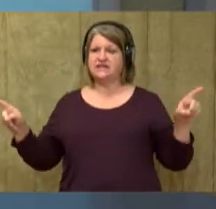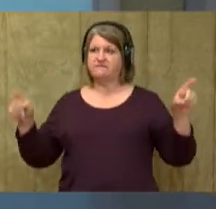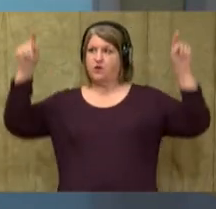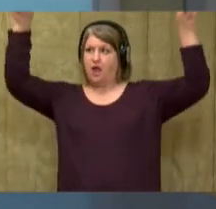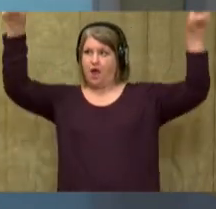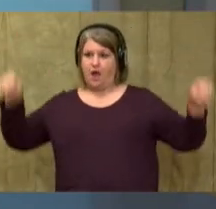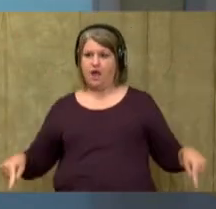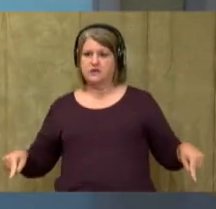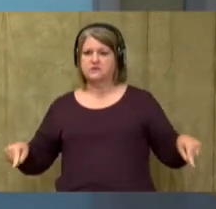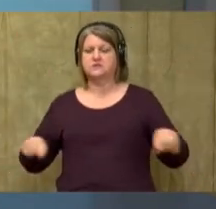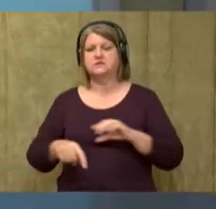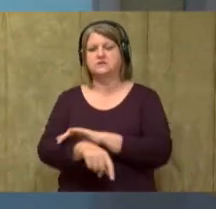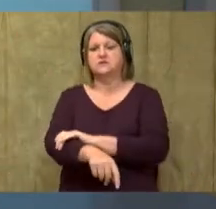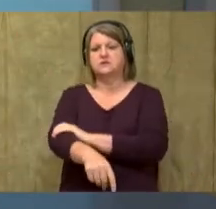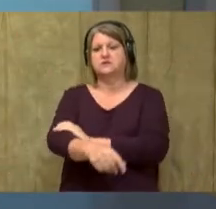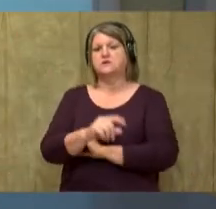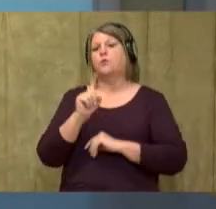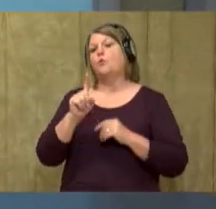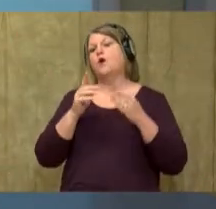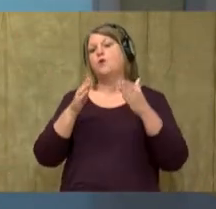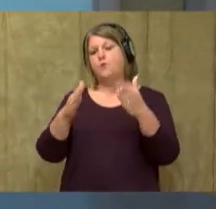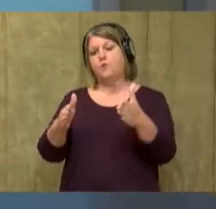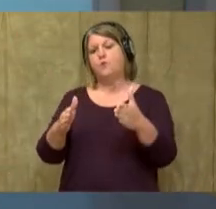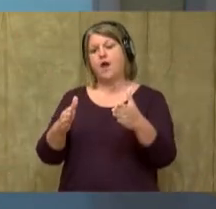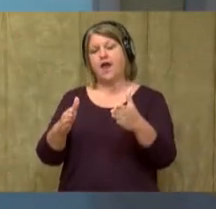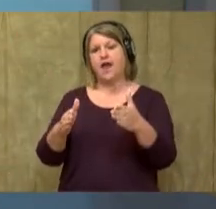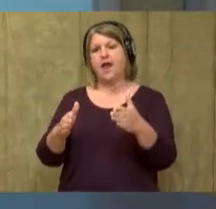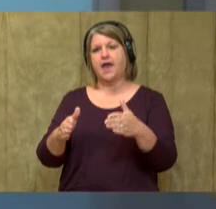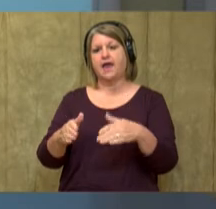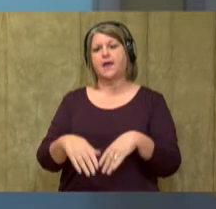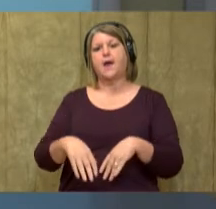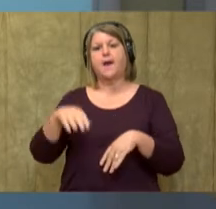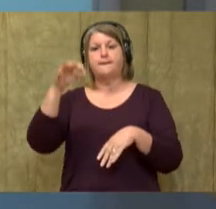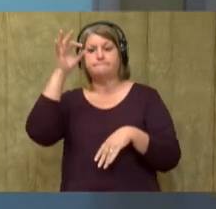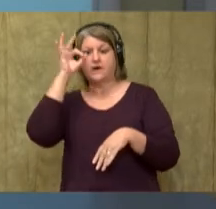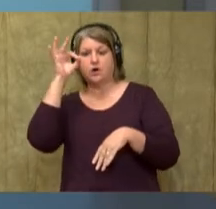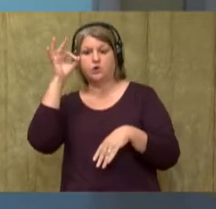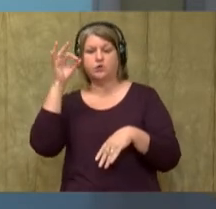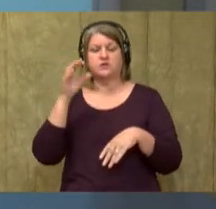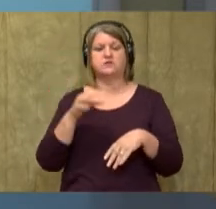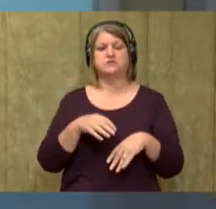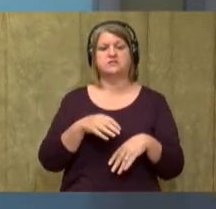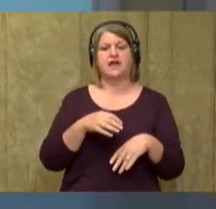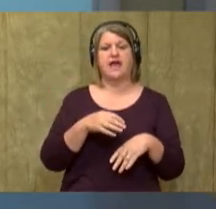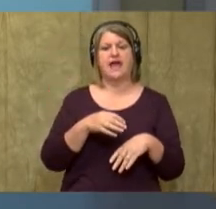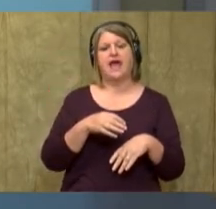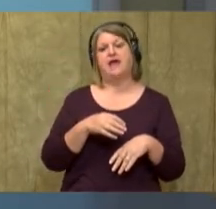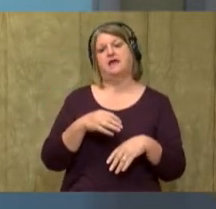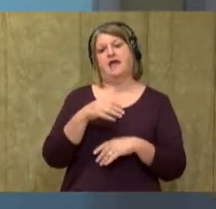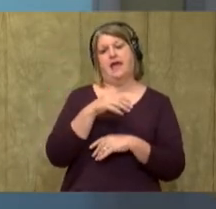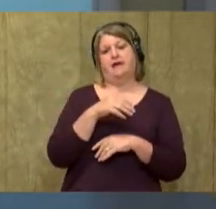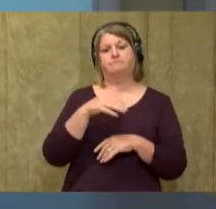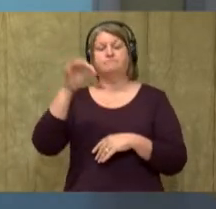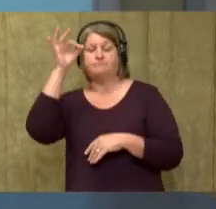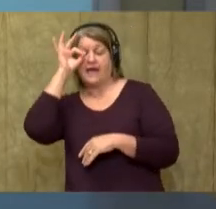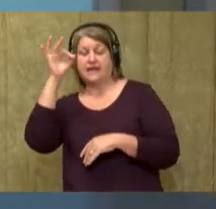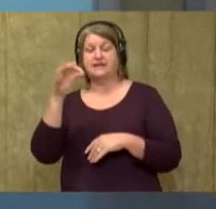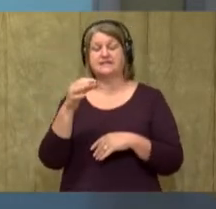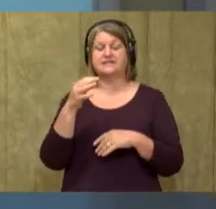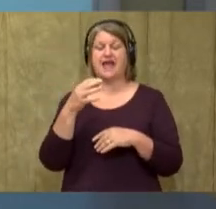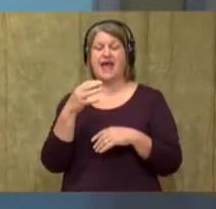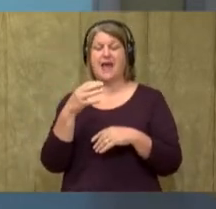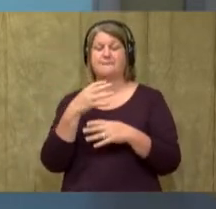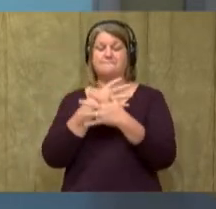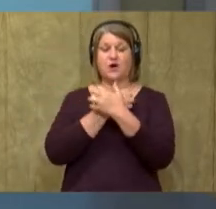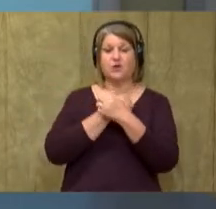Now, one way that polar bears and pandas are the same is that they're both called what? That's right.